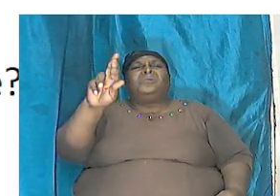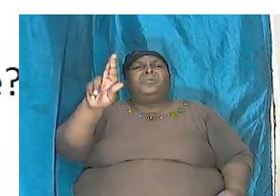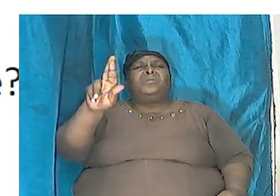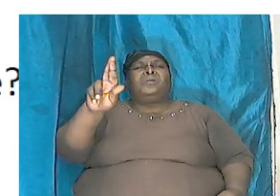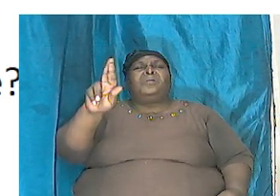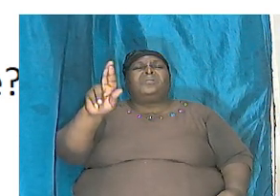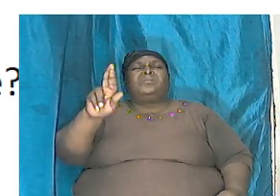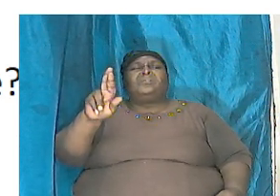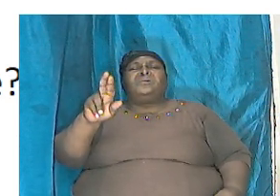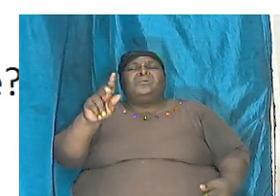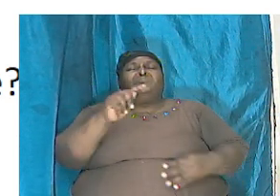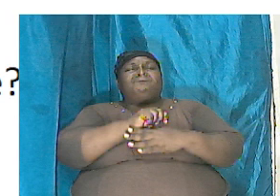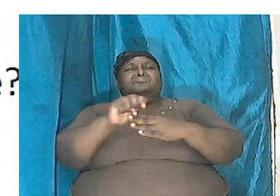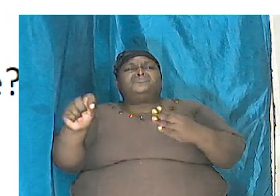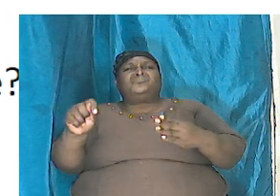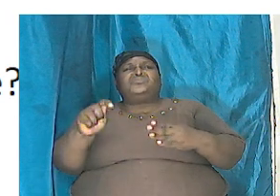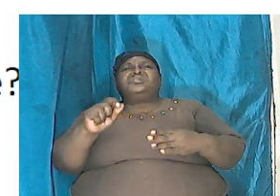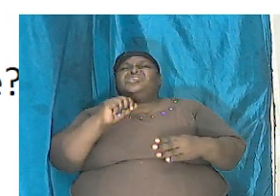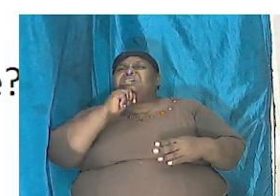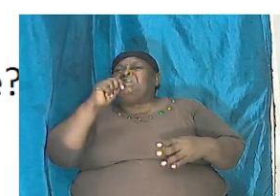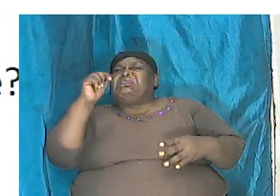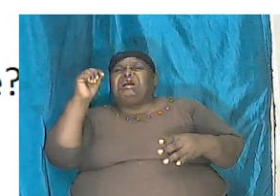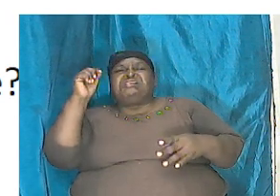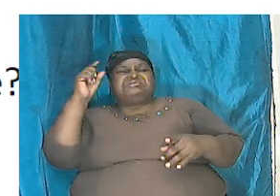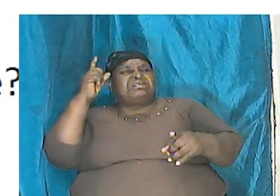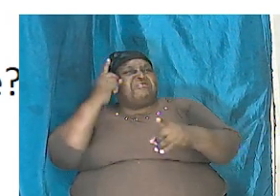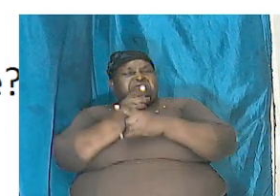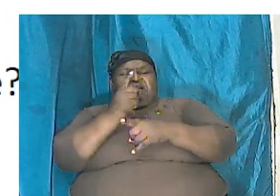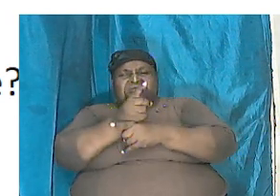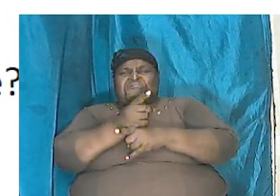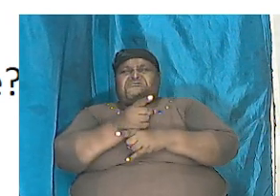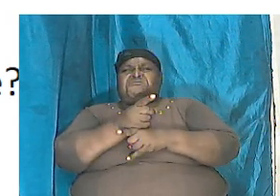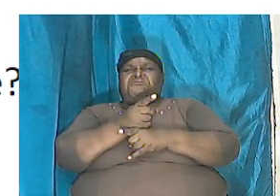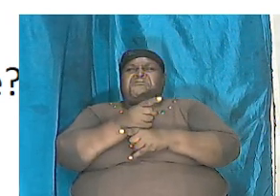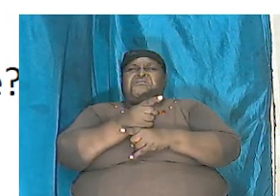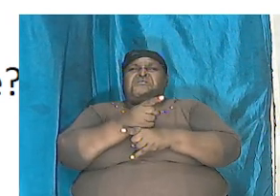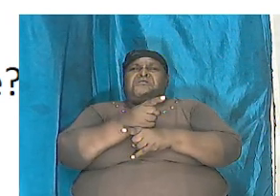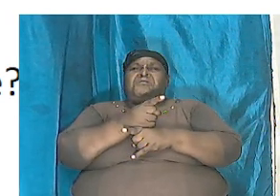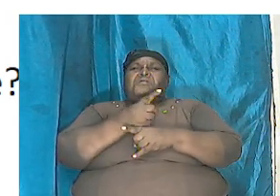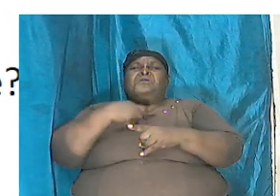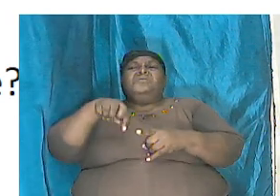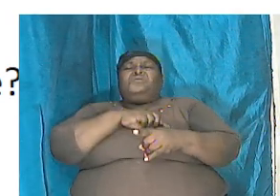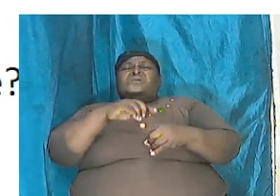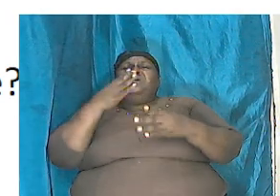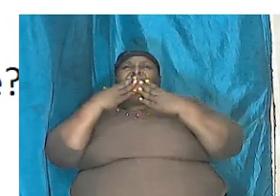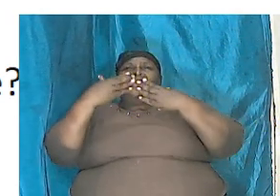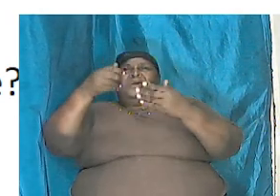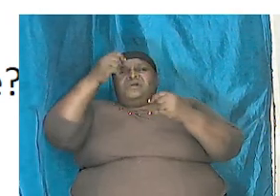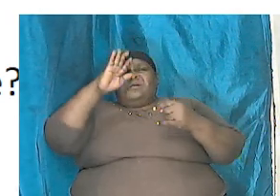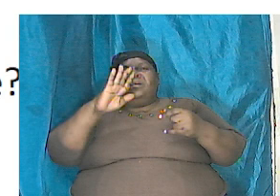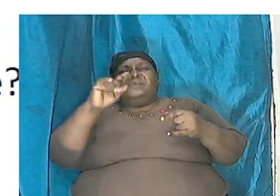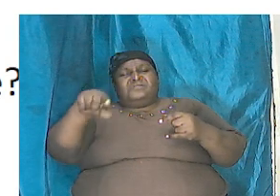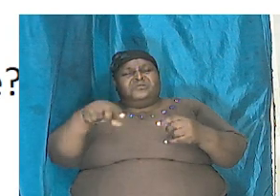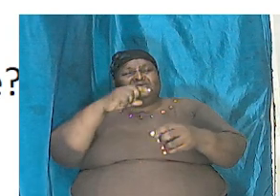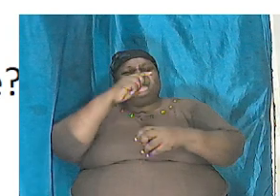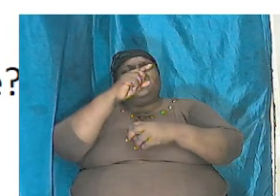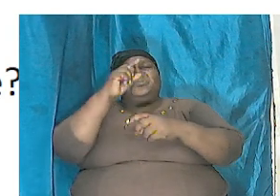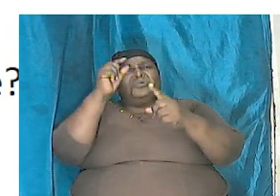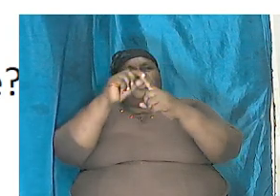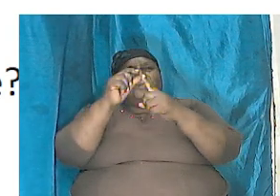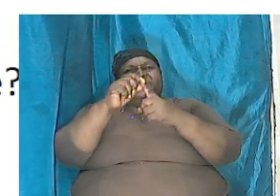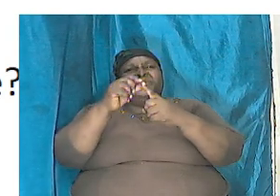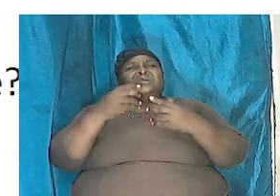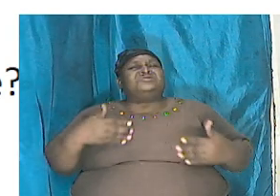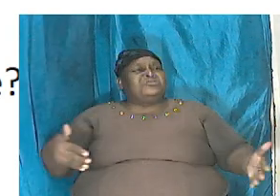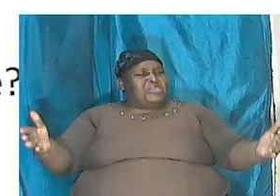incorrect totally incorrect so we thank God that this word is